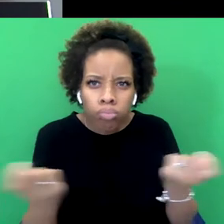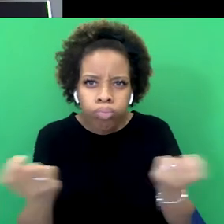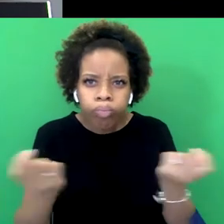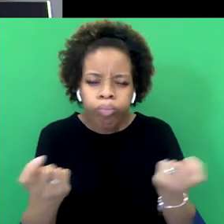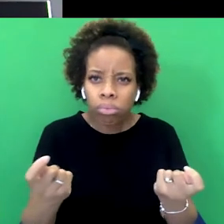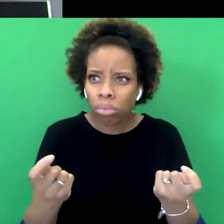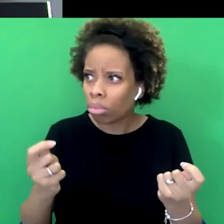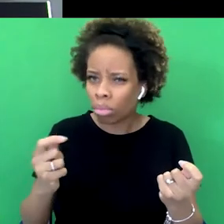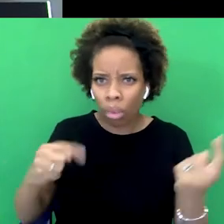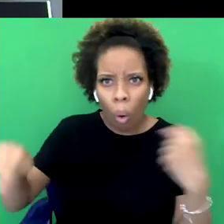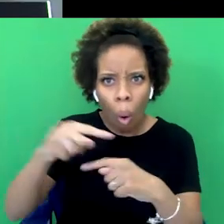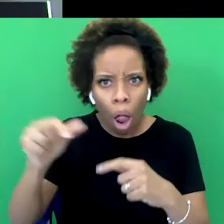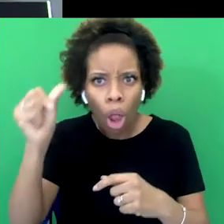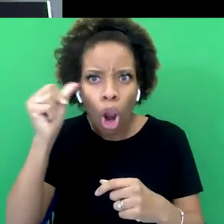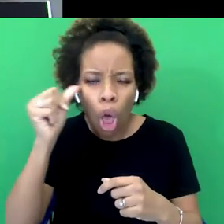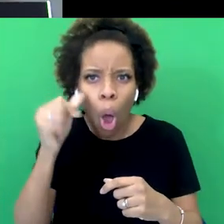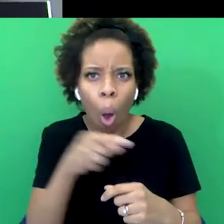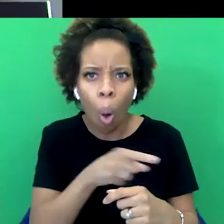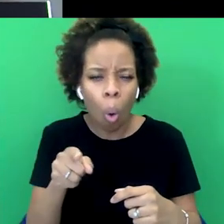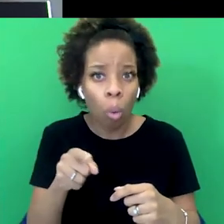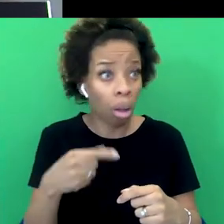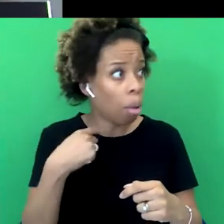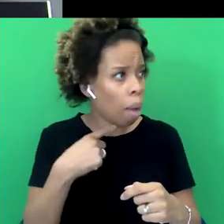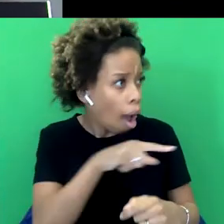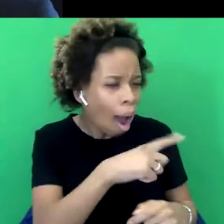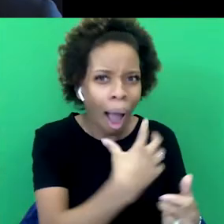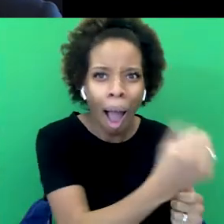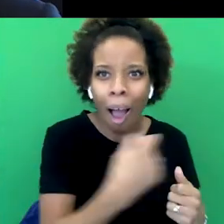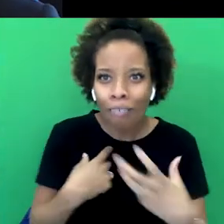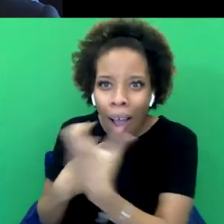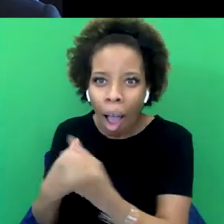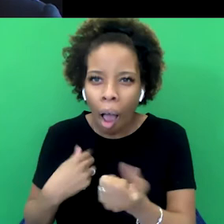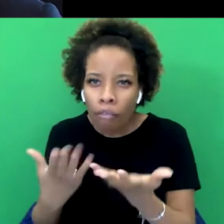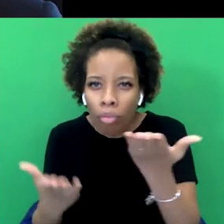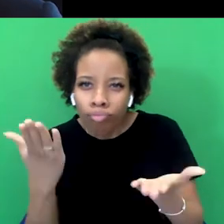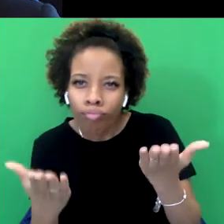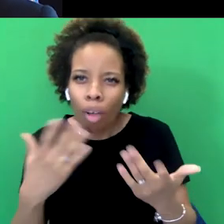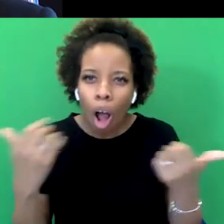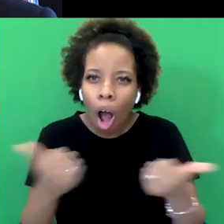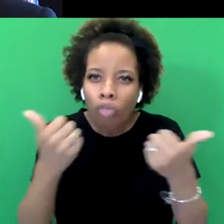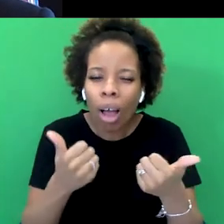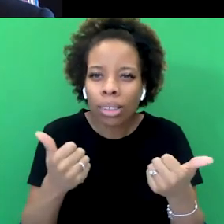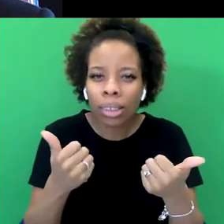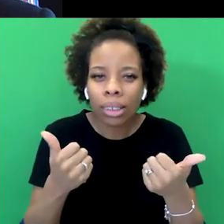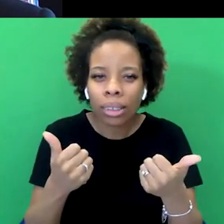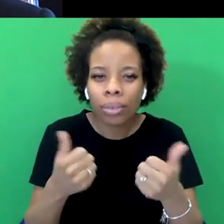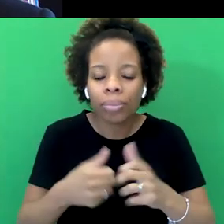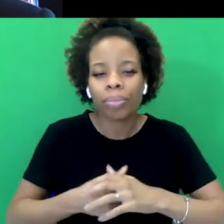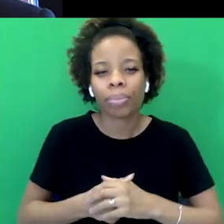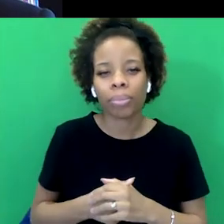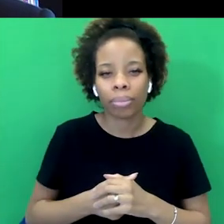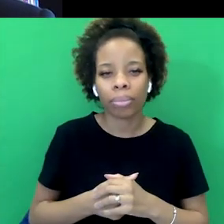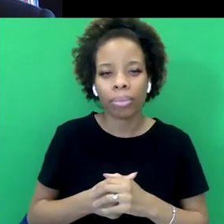So you can measure them against those moral standards. But what I find really interesting is that in this sort of self